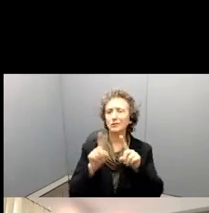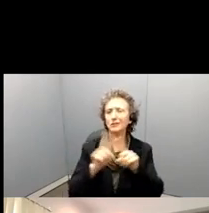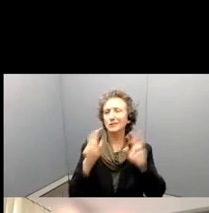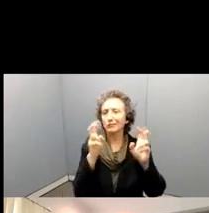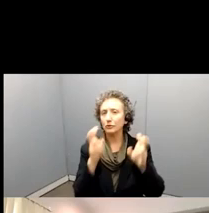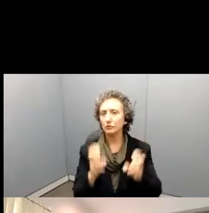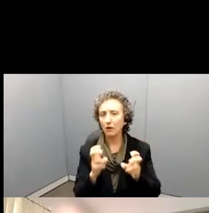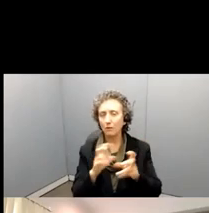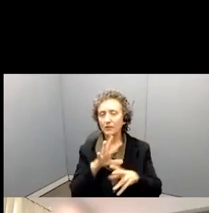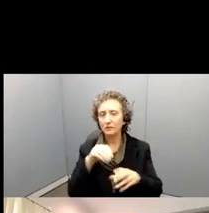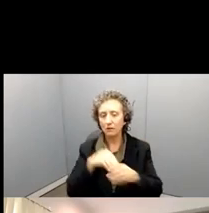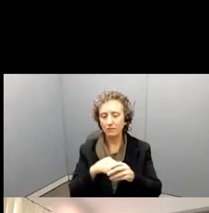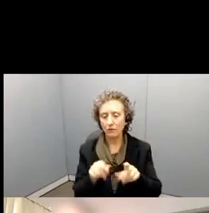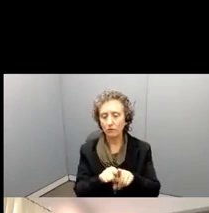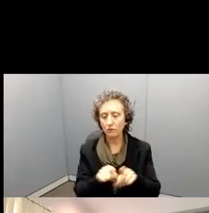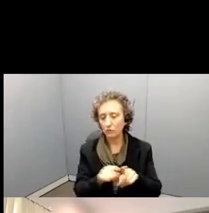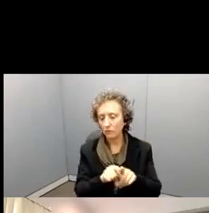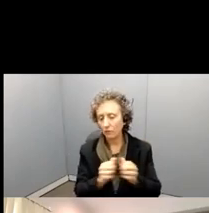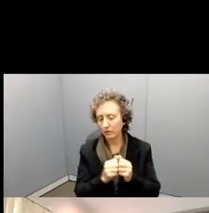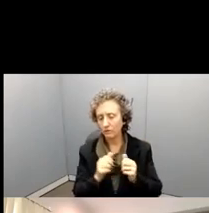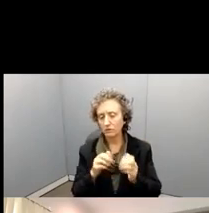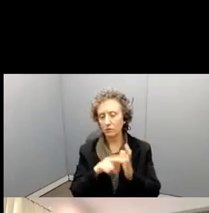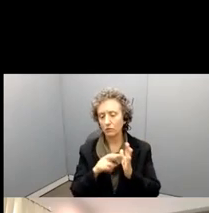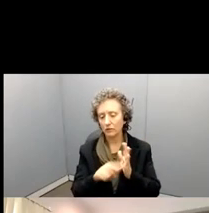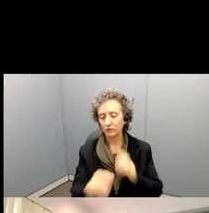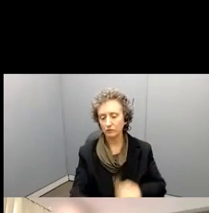research. Great.